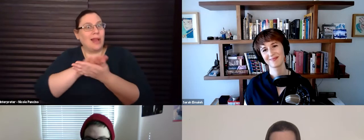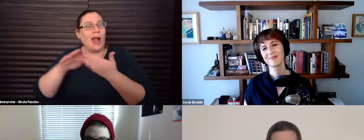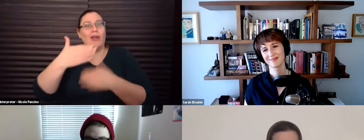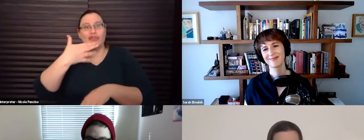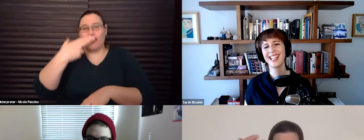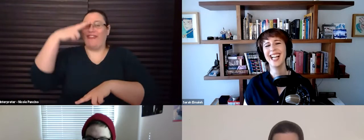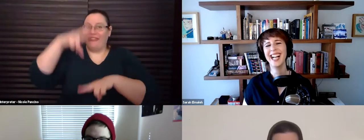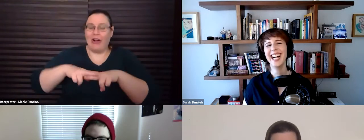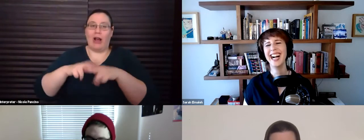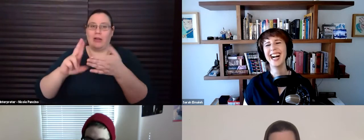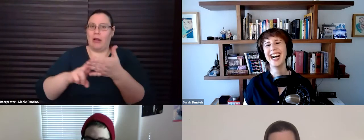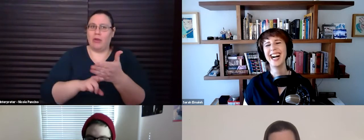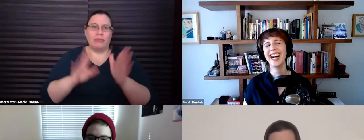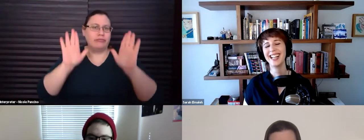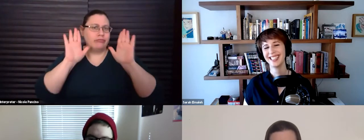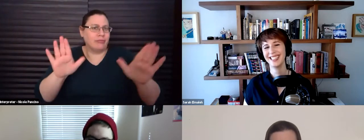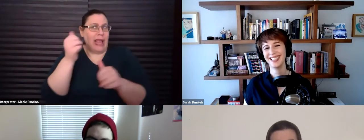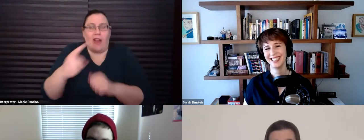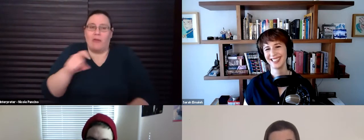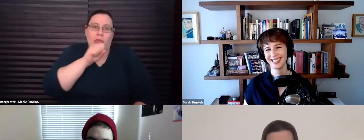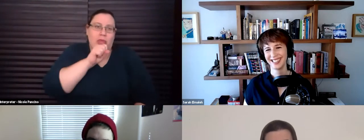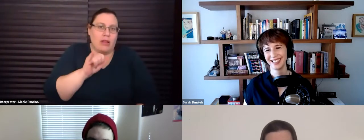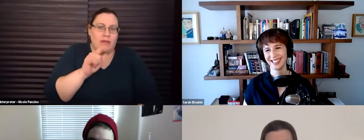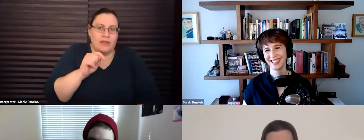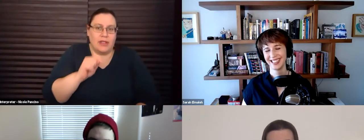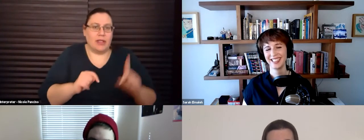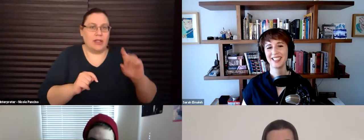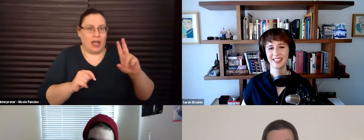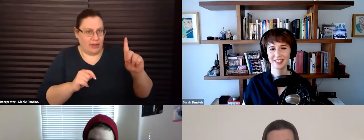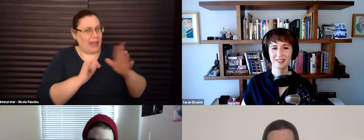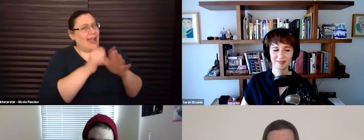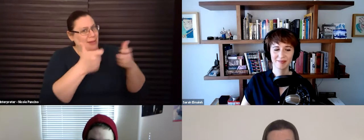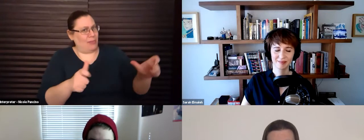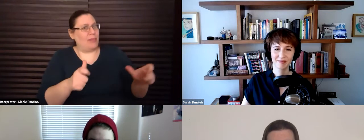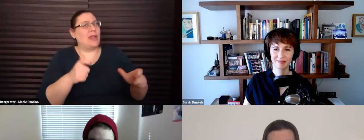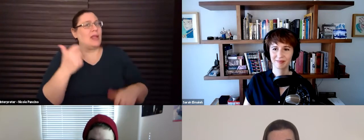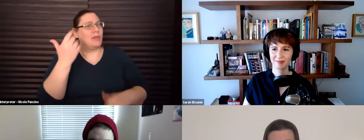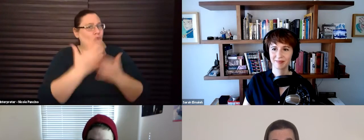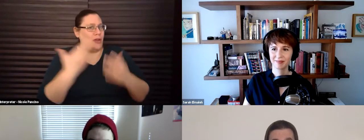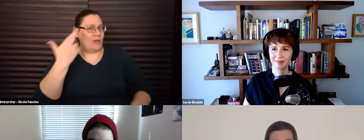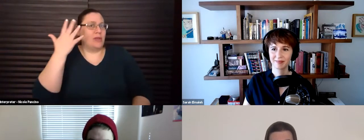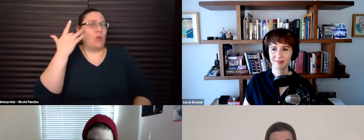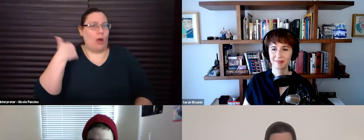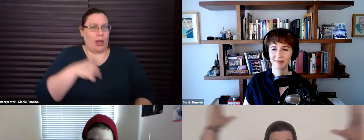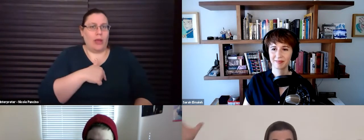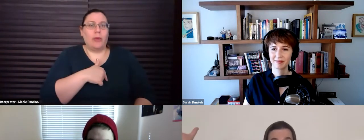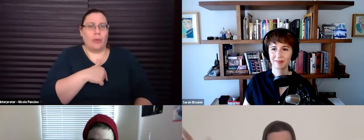contract. That's great. And everybody loves it. Um, and a very big part of why, uh, we got to sort of